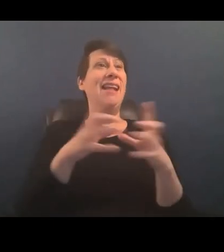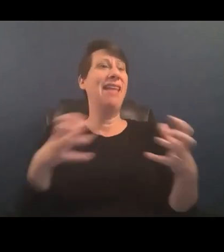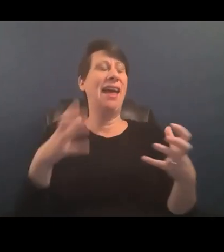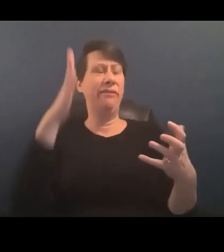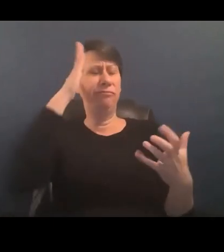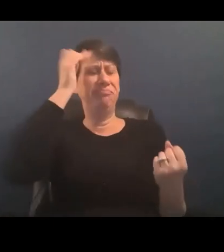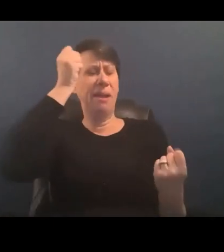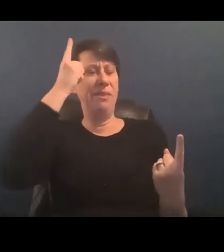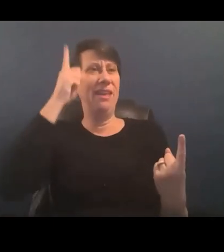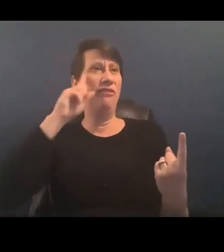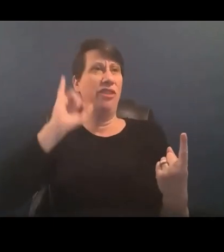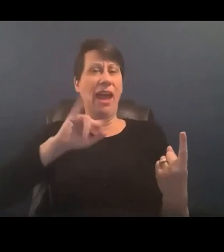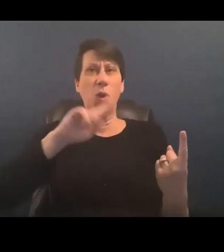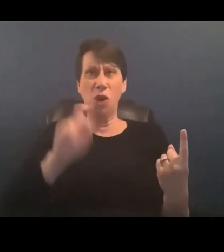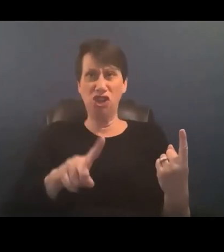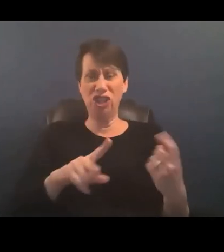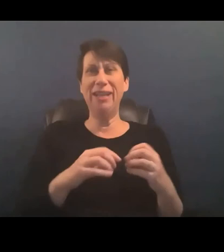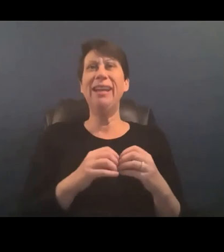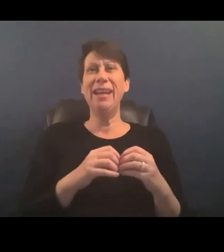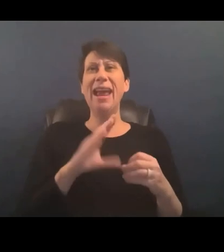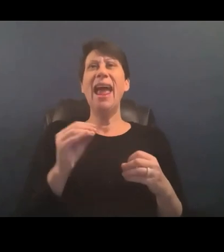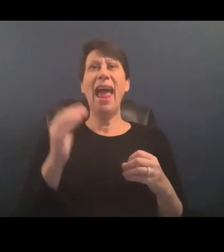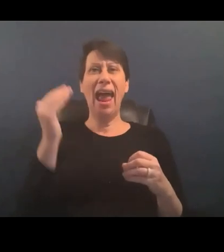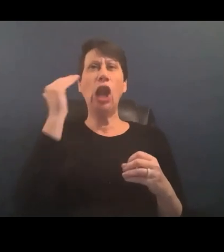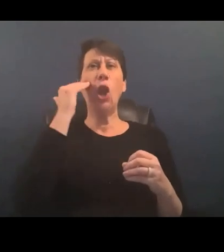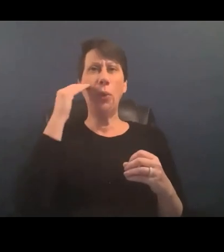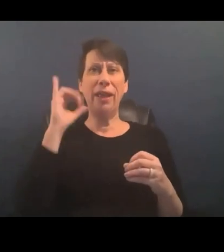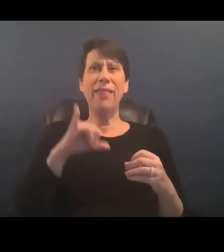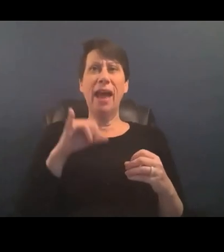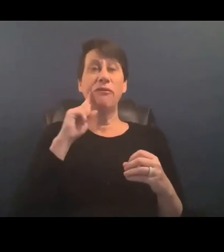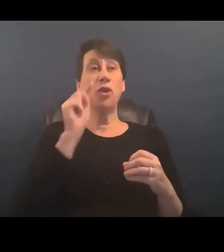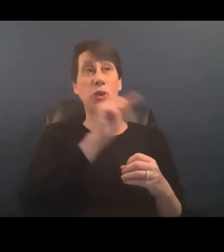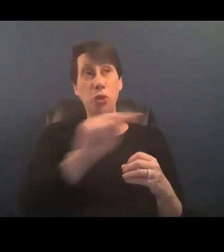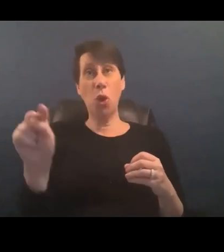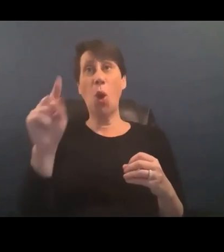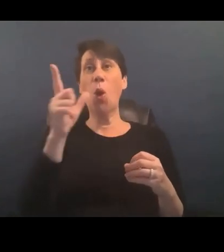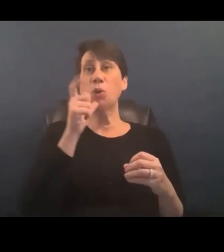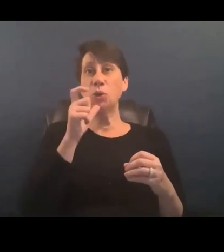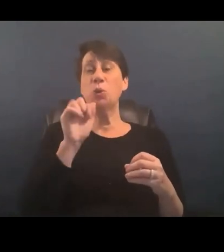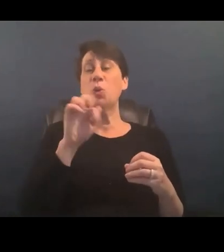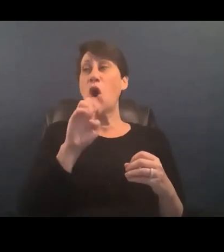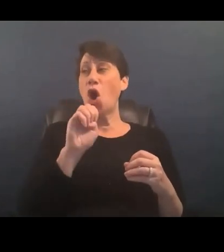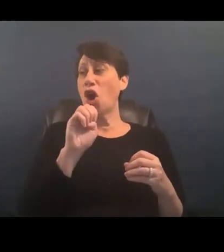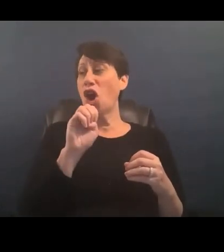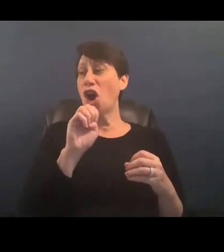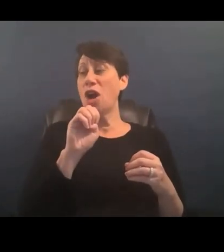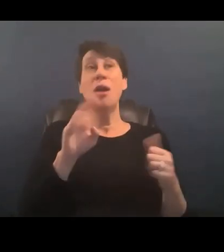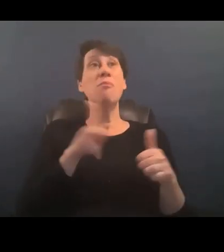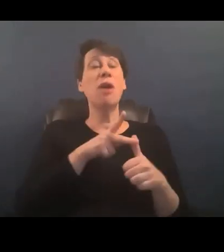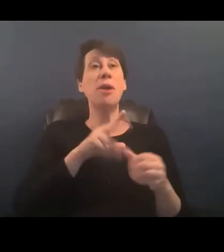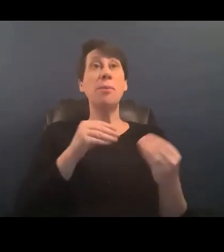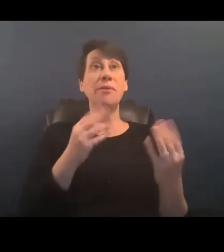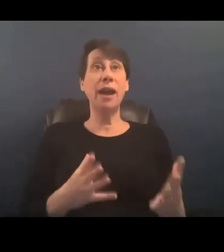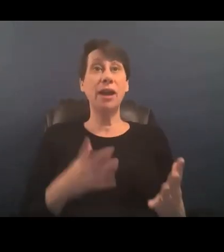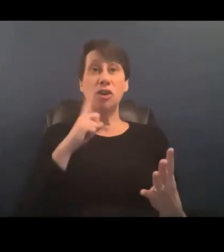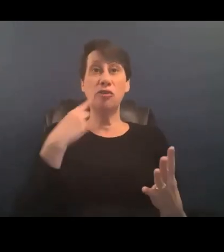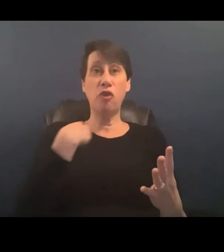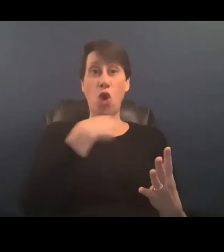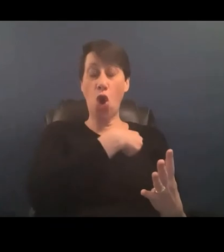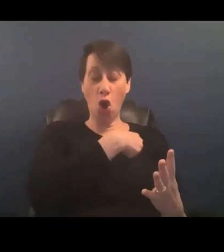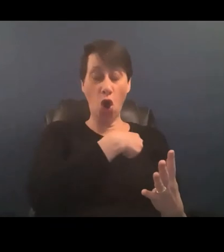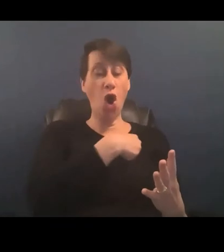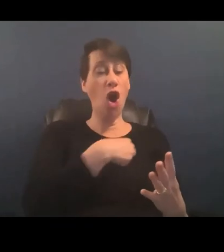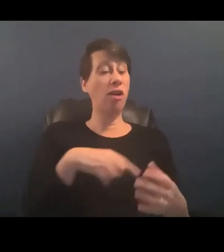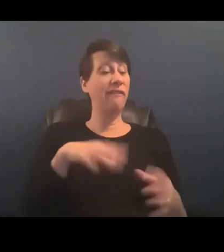that for that question um and knowing that for those of us who are primary providers for our families and our